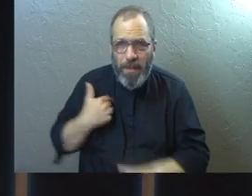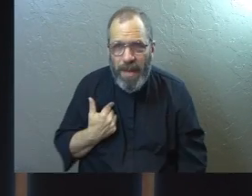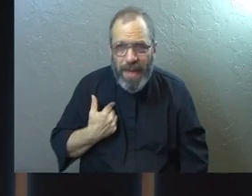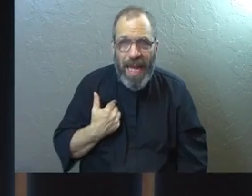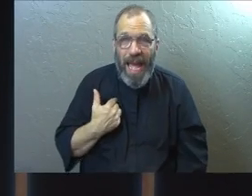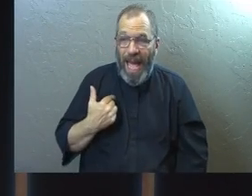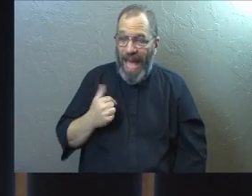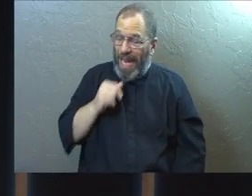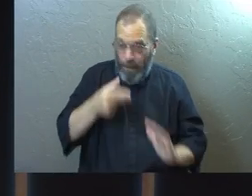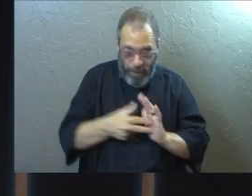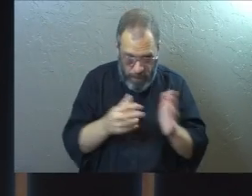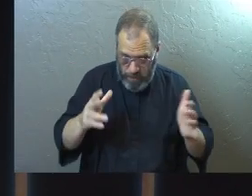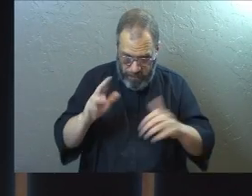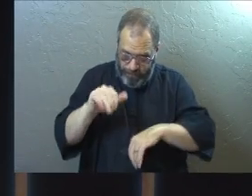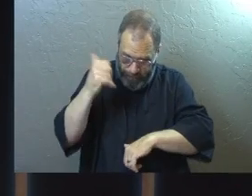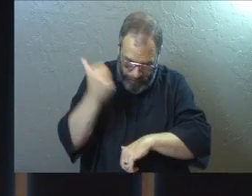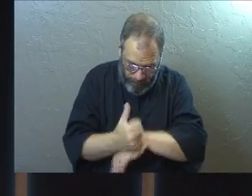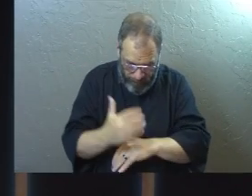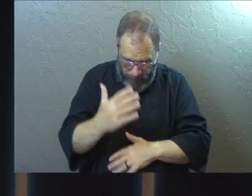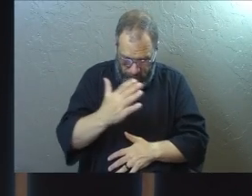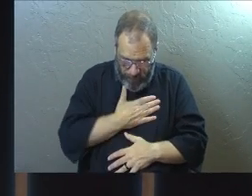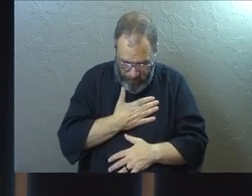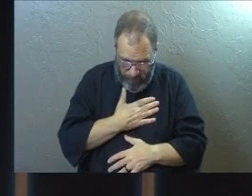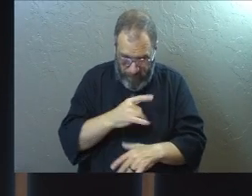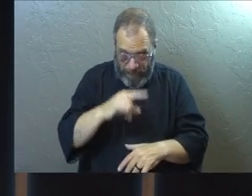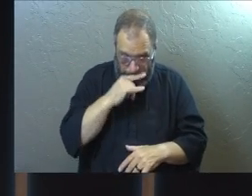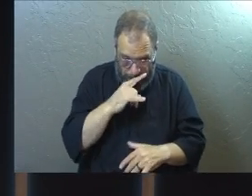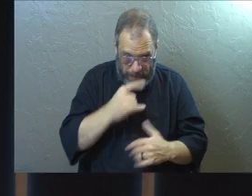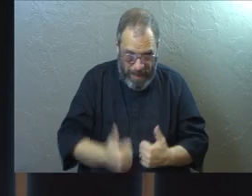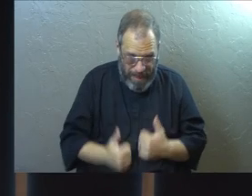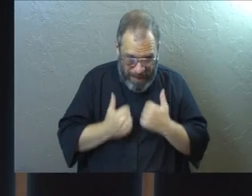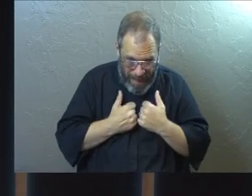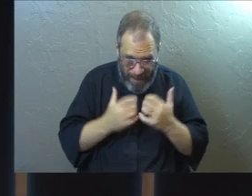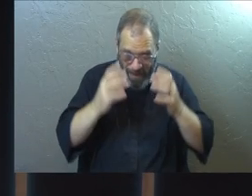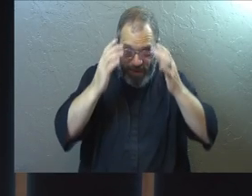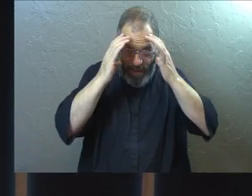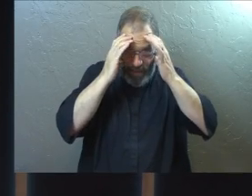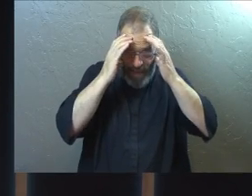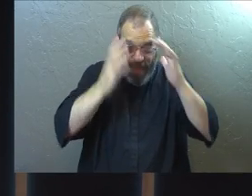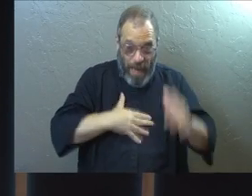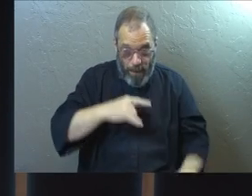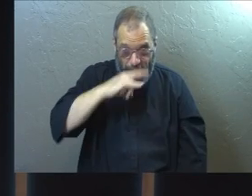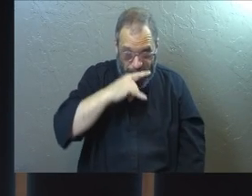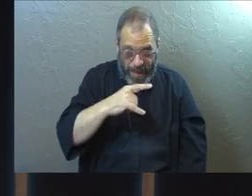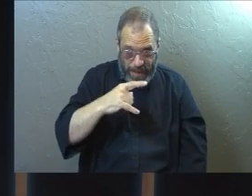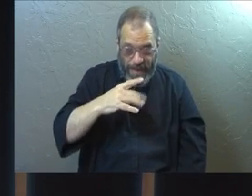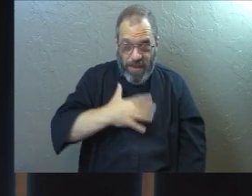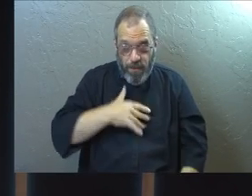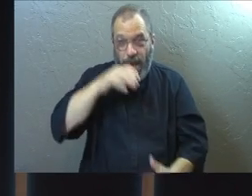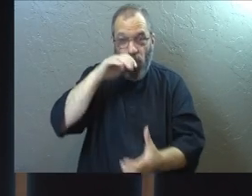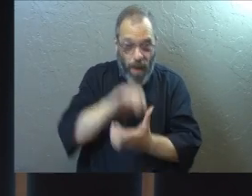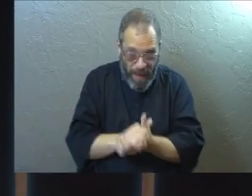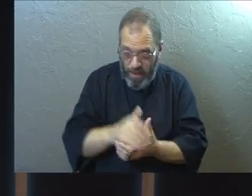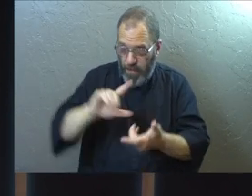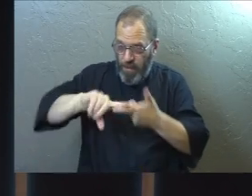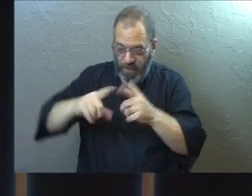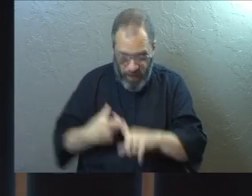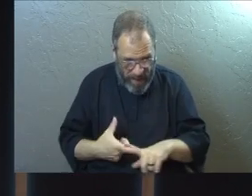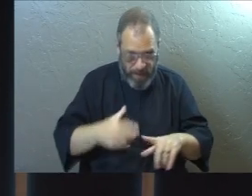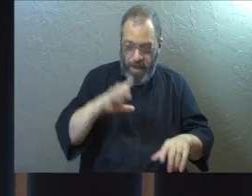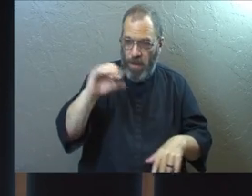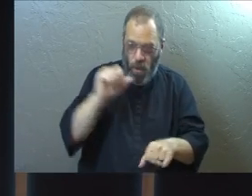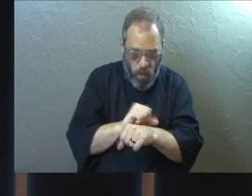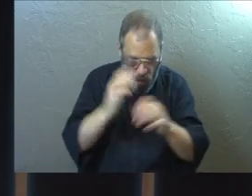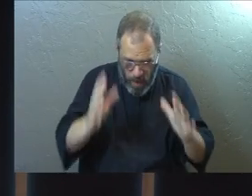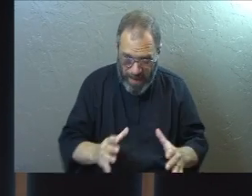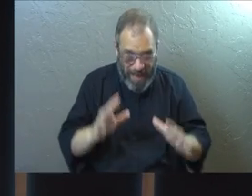And without meaning to, I'm setting the course for my own kids' life. And it's just not my kids. It's my spouse and it's my friends and it's my